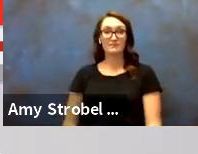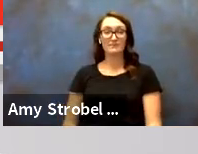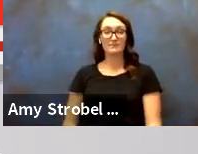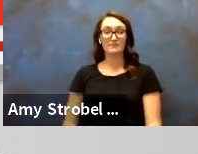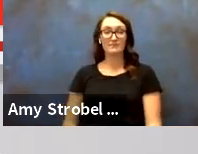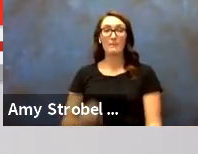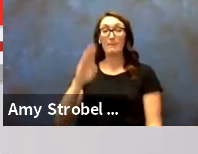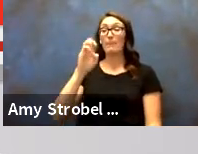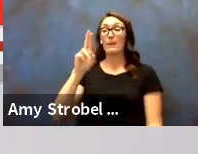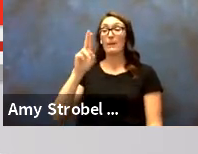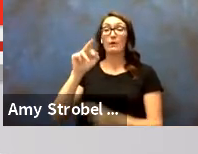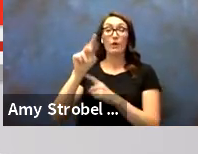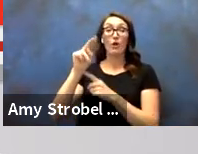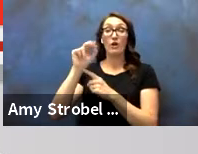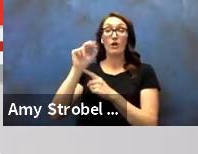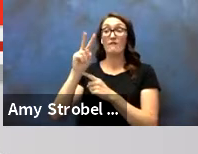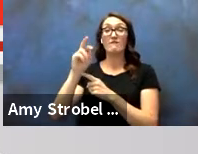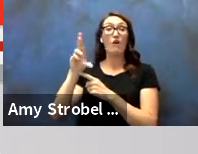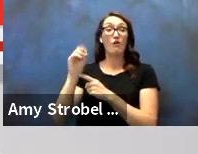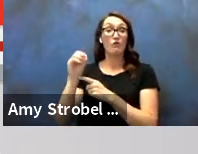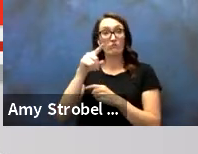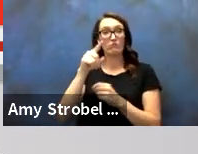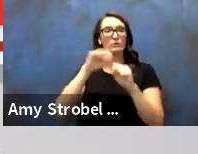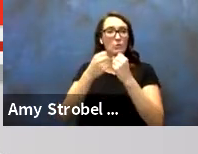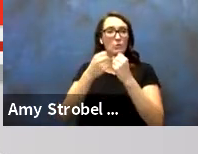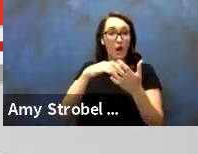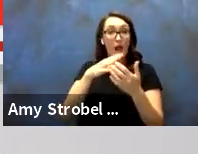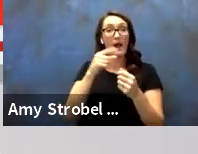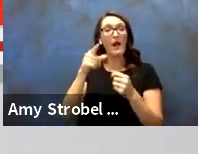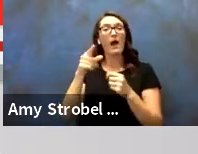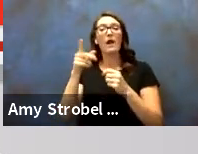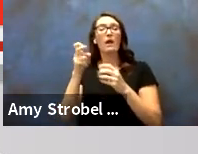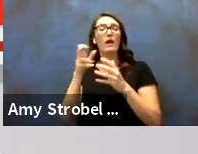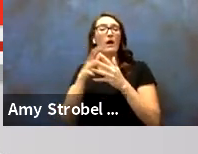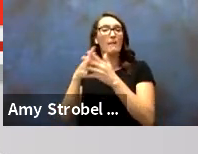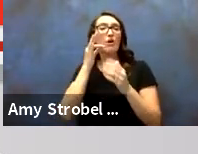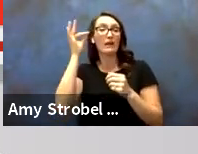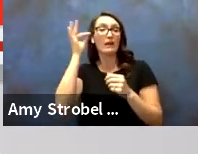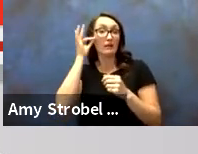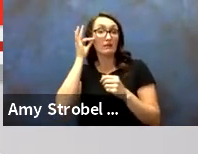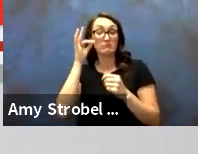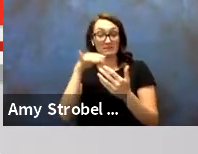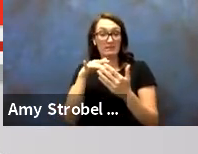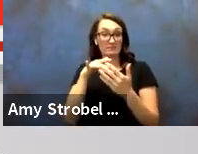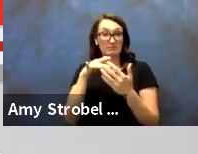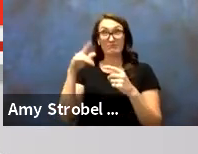Bernard Navarro, Sociology and American Indian Studies Instructor, 15 years.